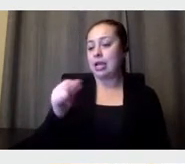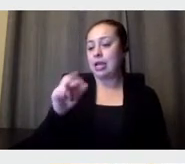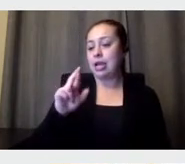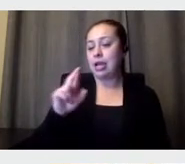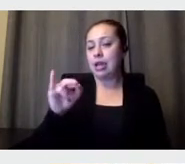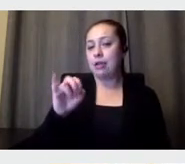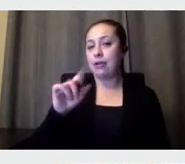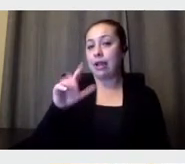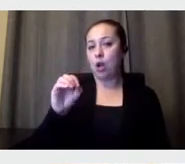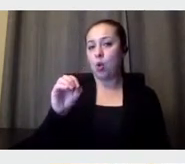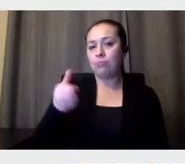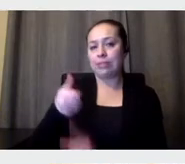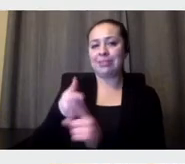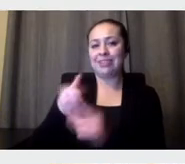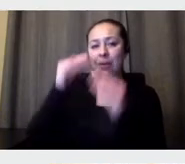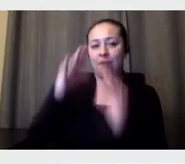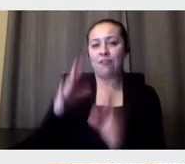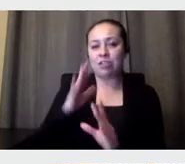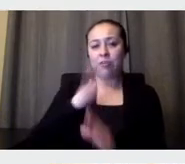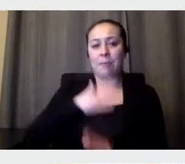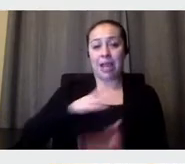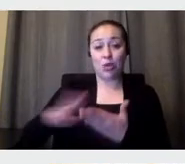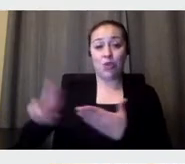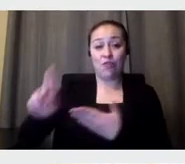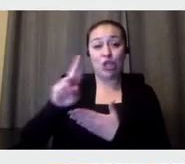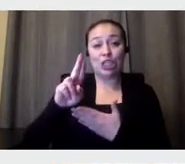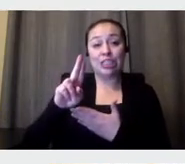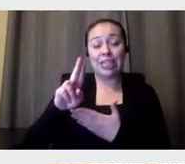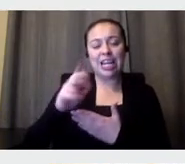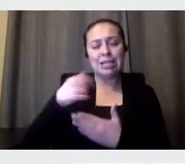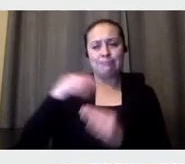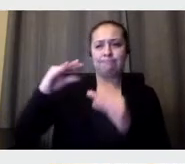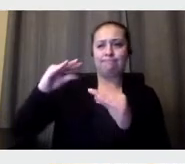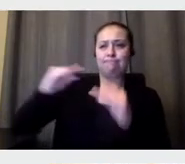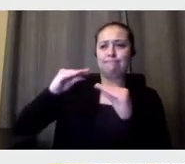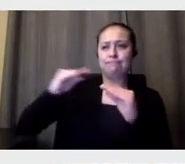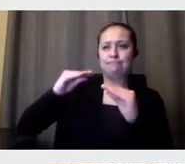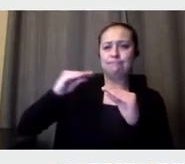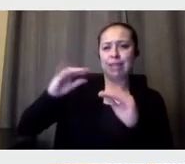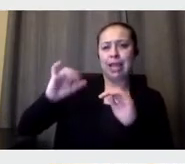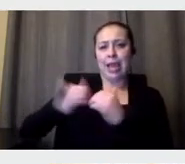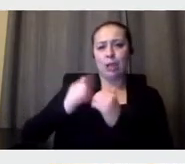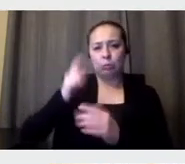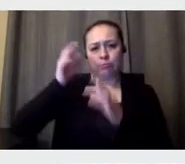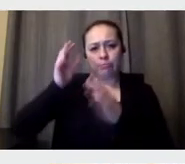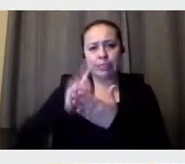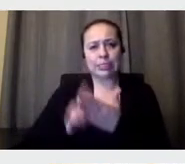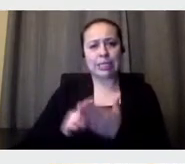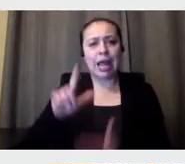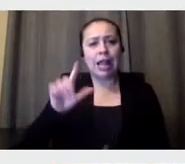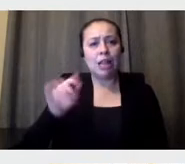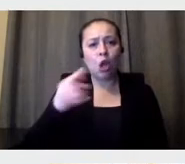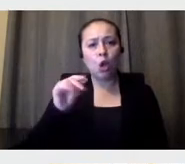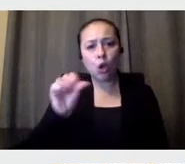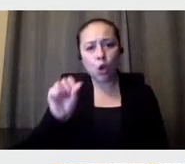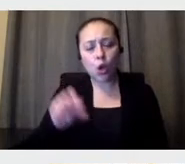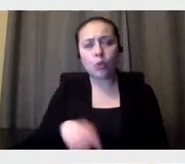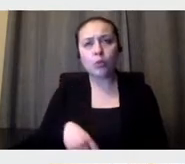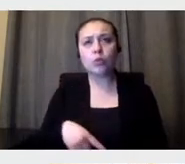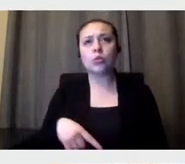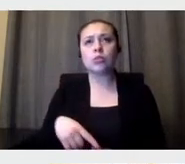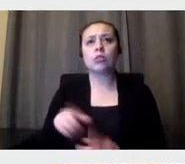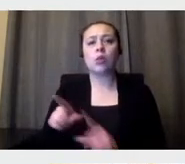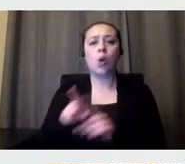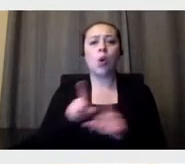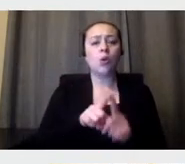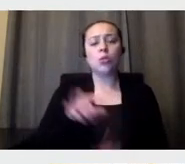university. And he's the one that, uh, taught me how to, to design logos. Then you can learn, uh, a lot from Fernando